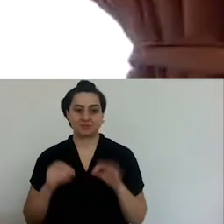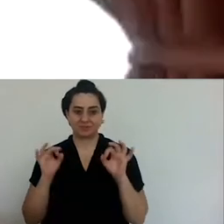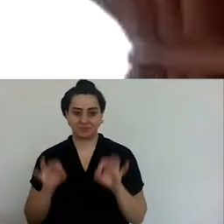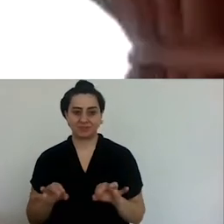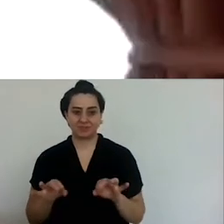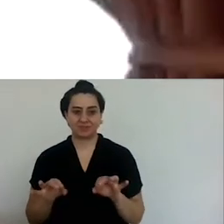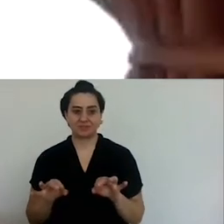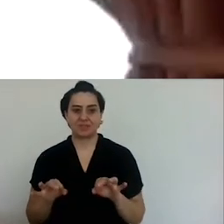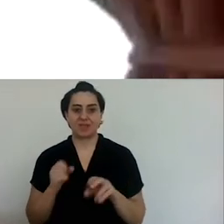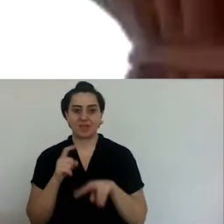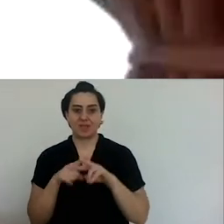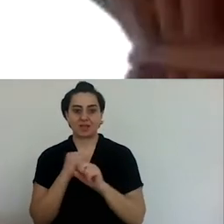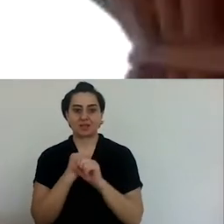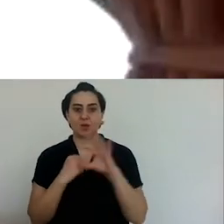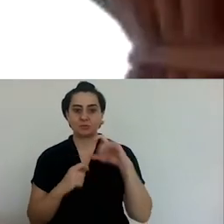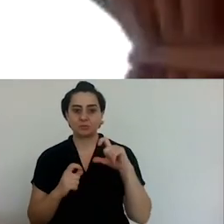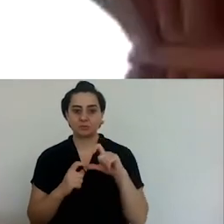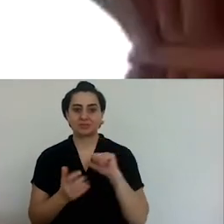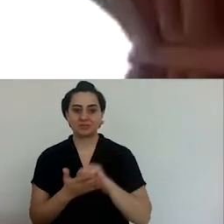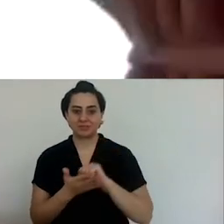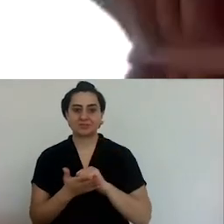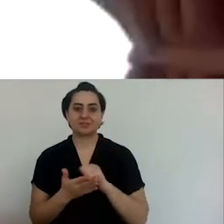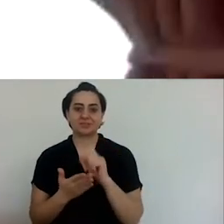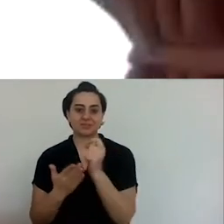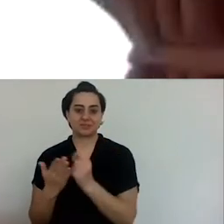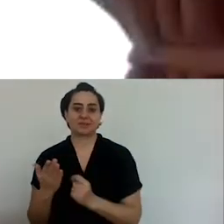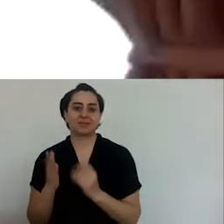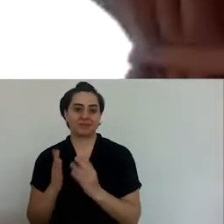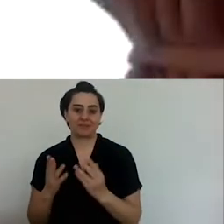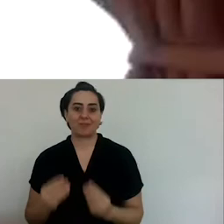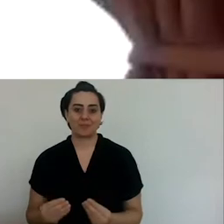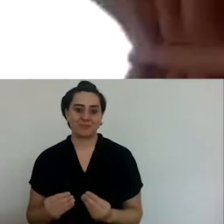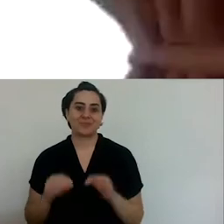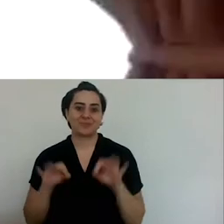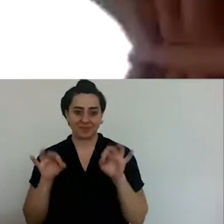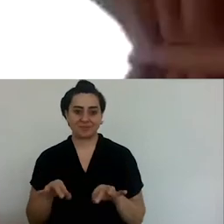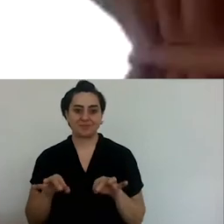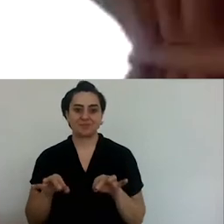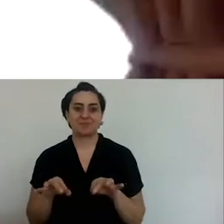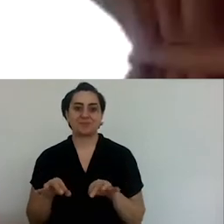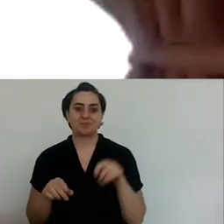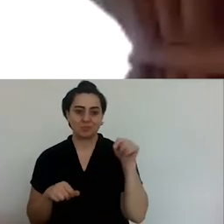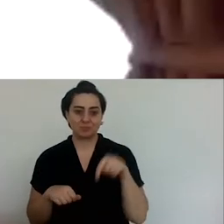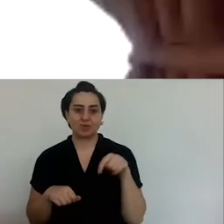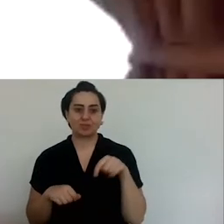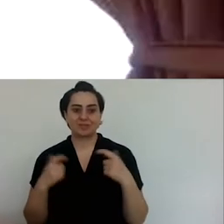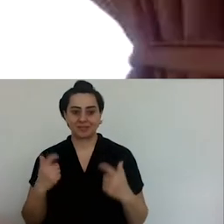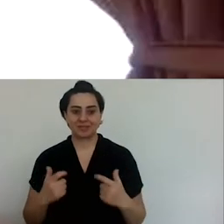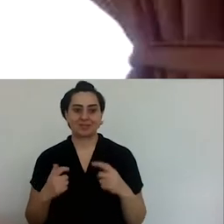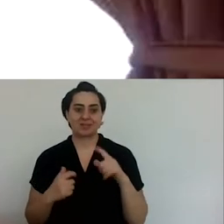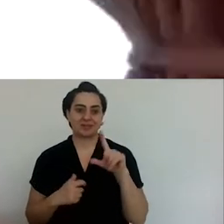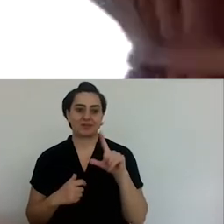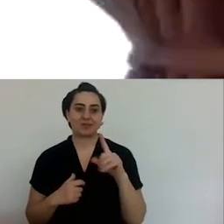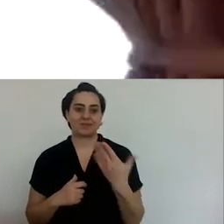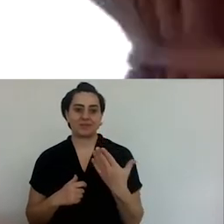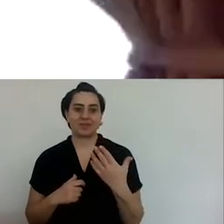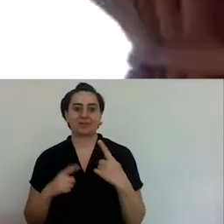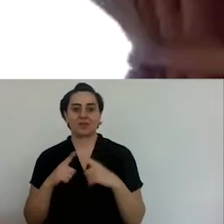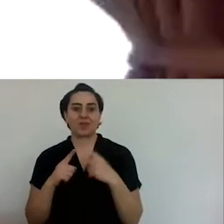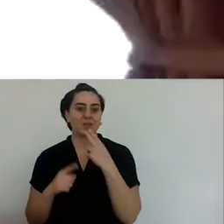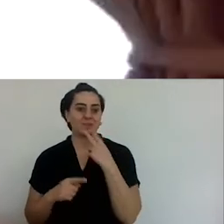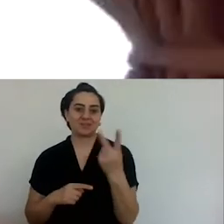currently writes articles in August's newspaper. I now would like to connect to Levon and Takvi.